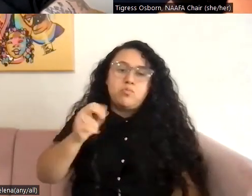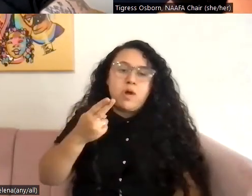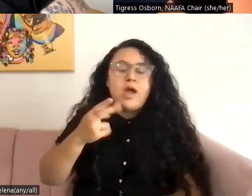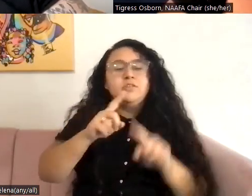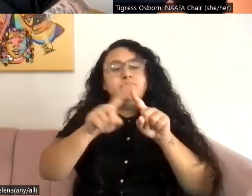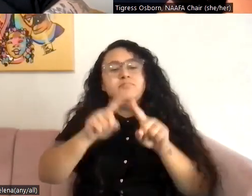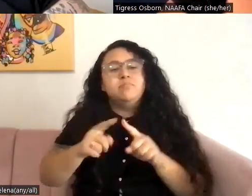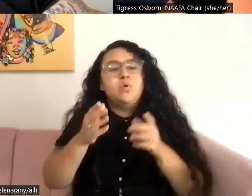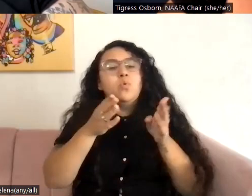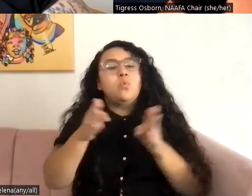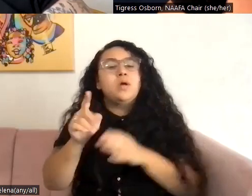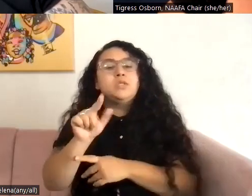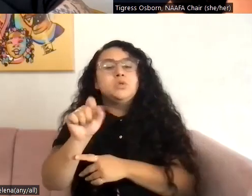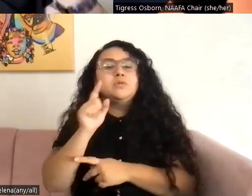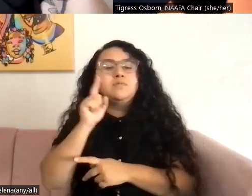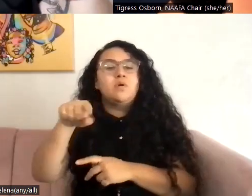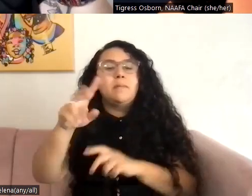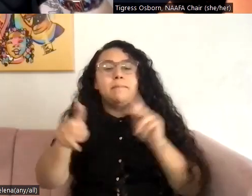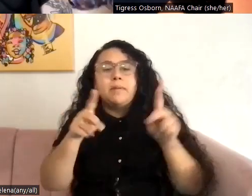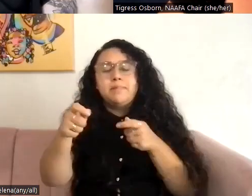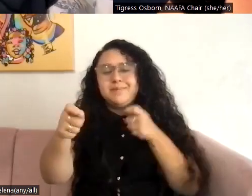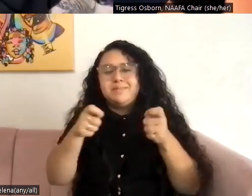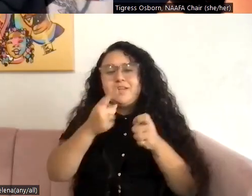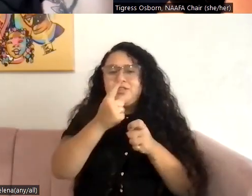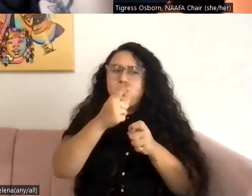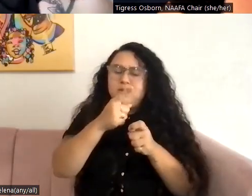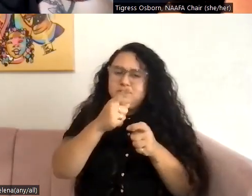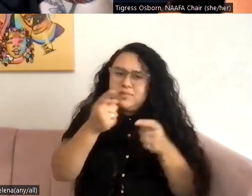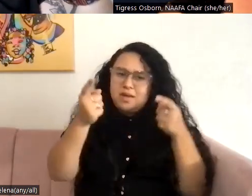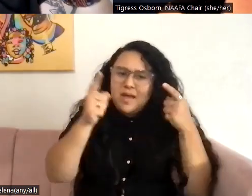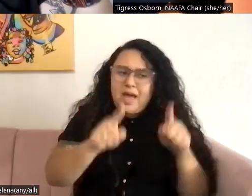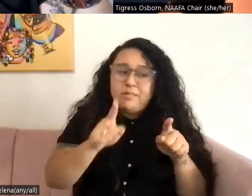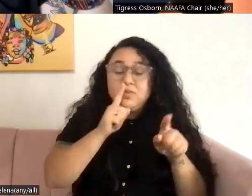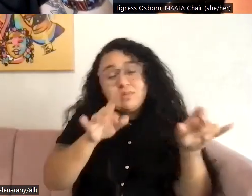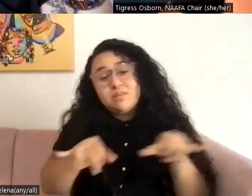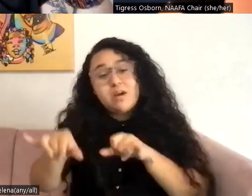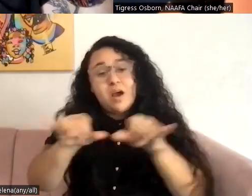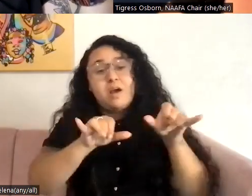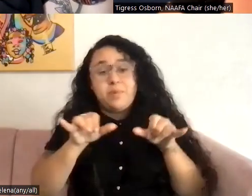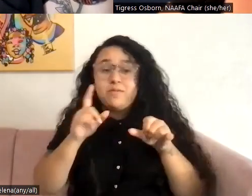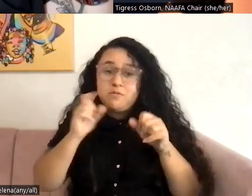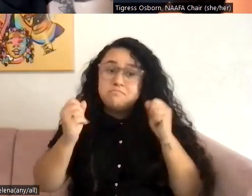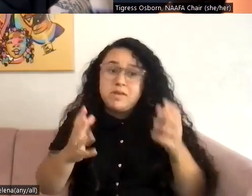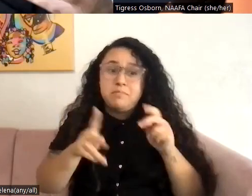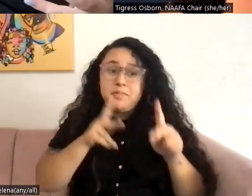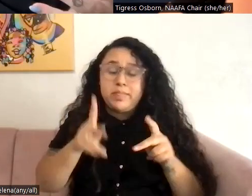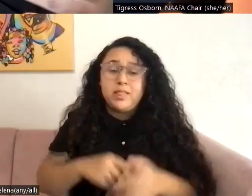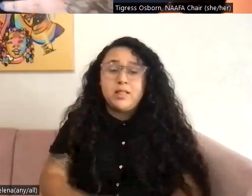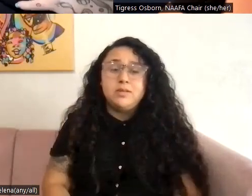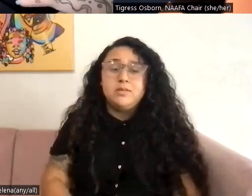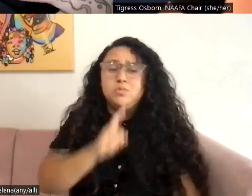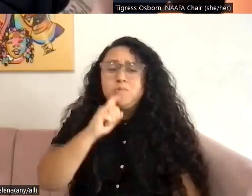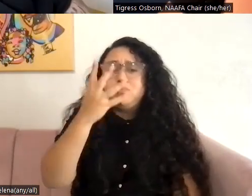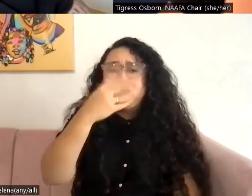and, and tools for people to manage this one thing. That's actually really common for a lot of people. And it was beautiful.